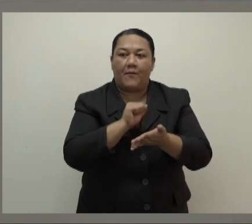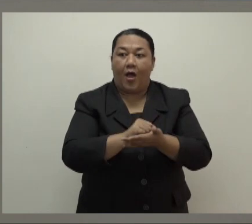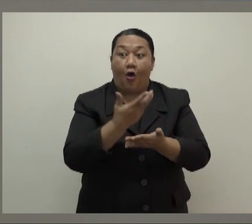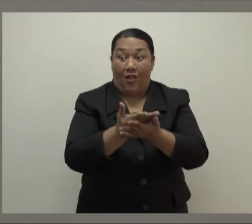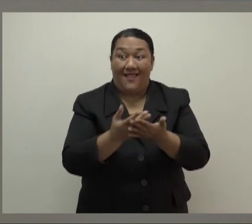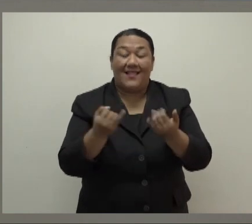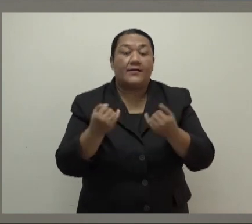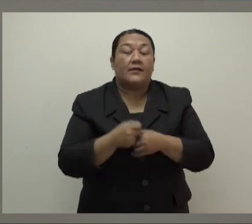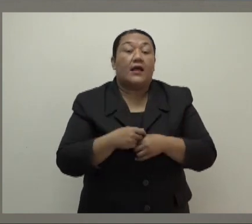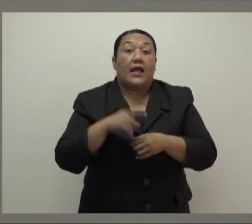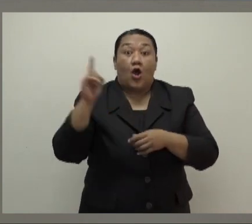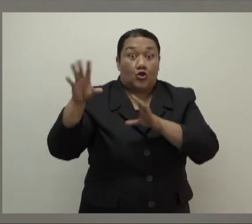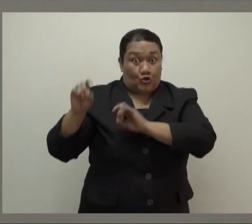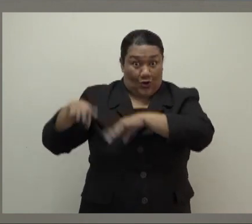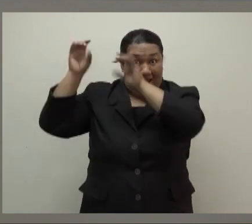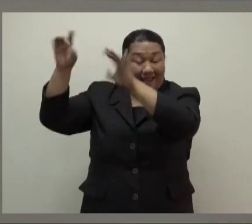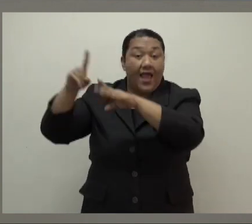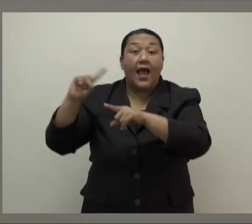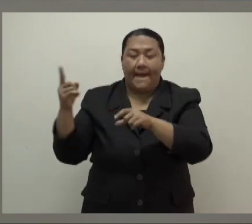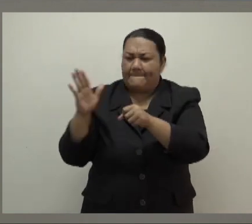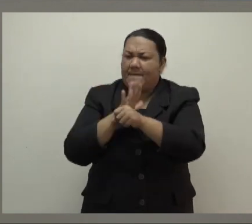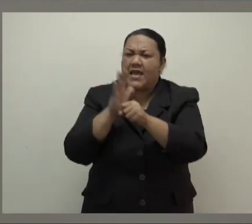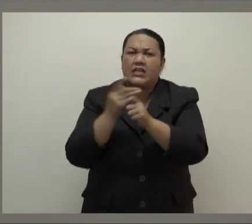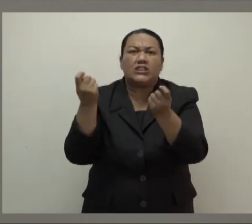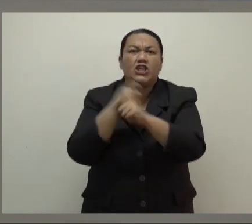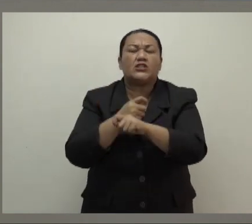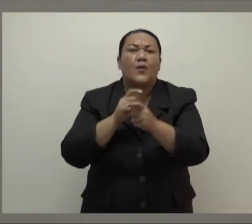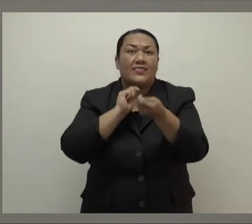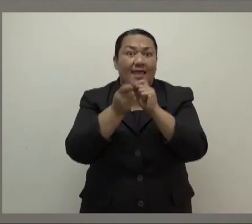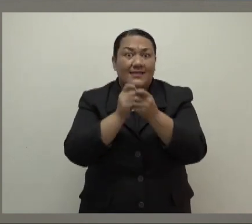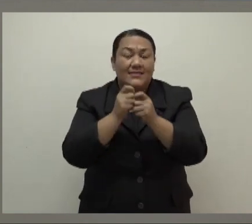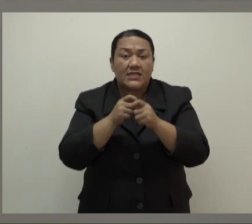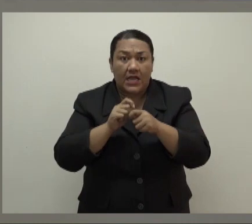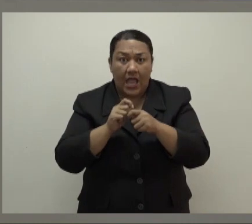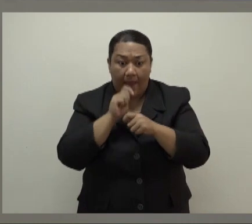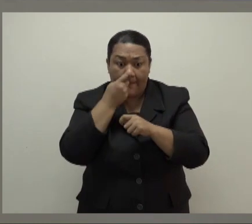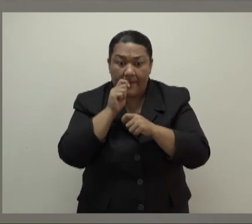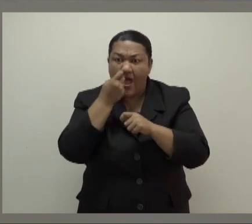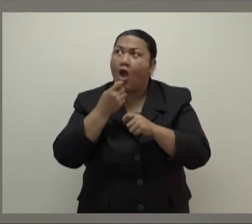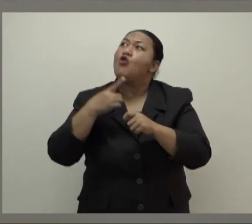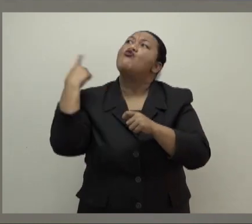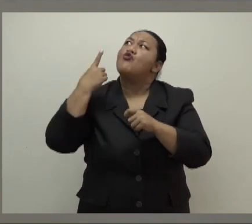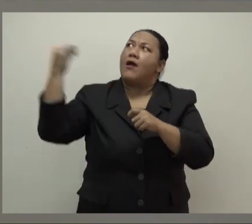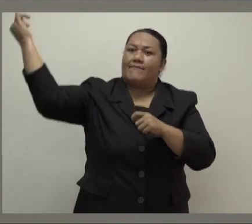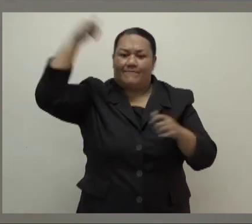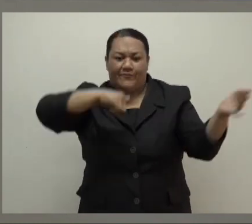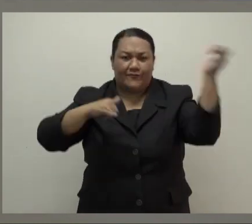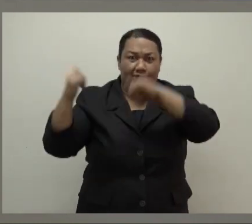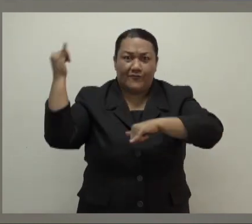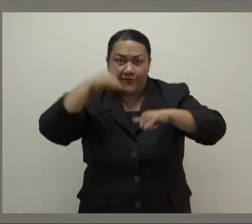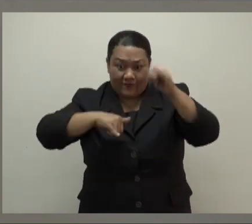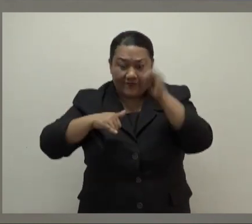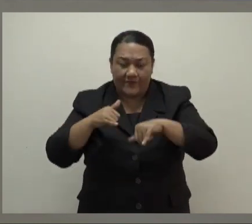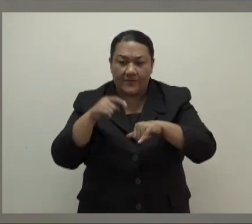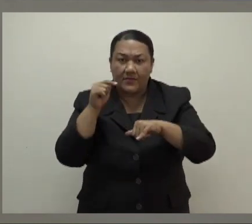Australia recently made a change to its testing requirements for their citizens returning from international travel by accepting